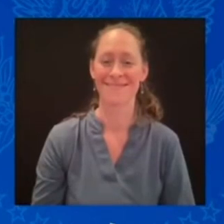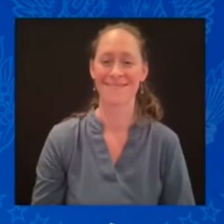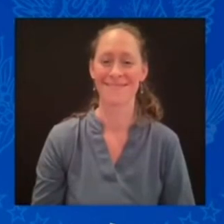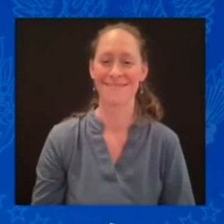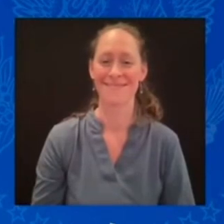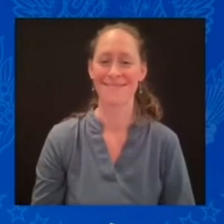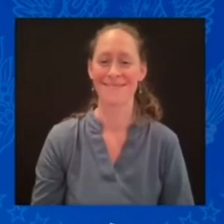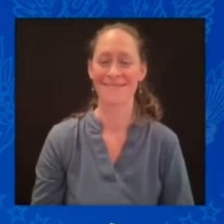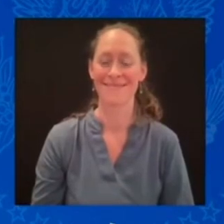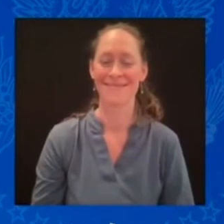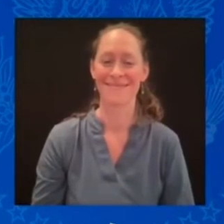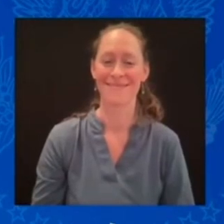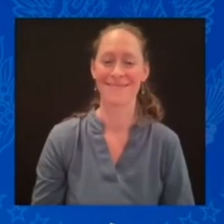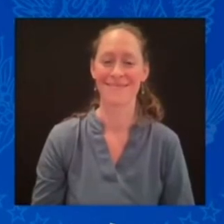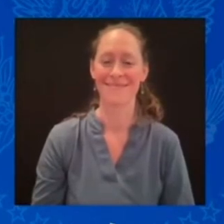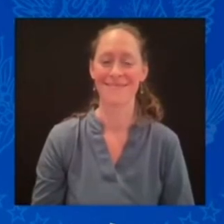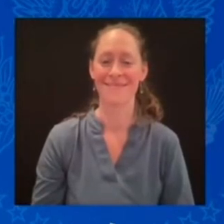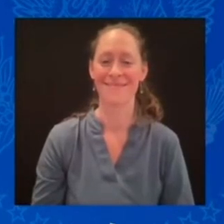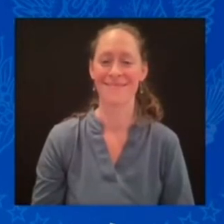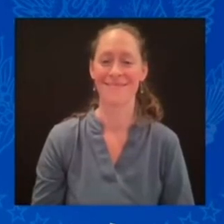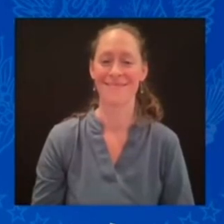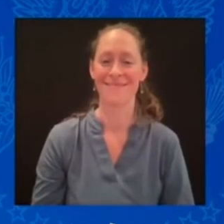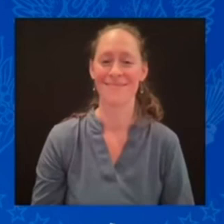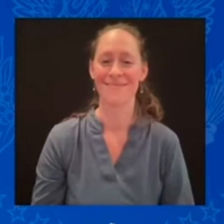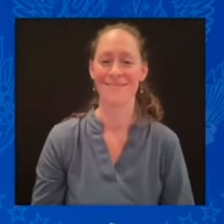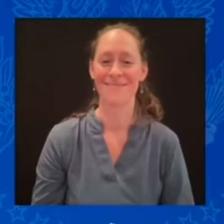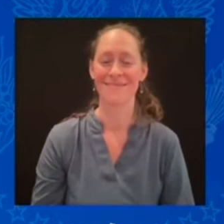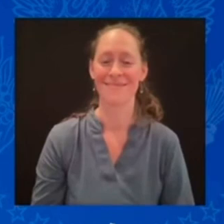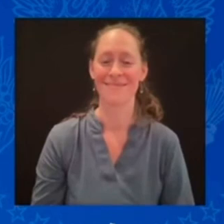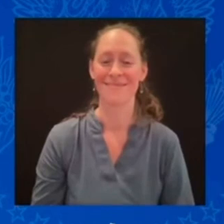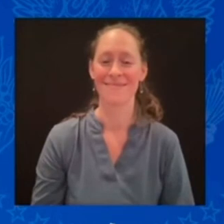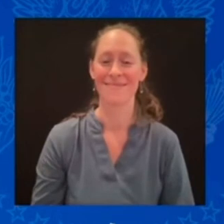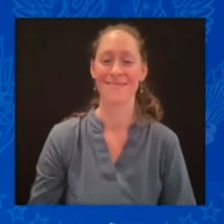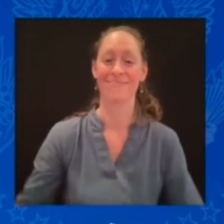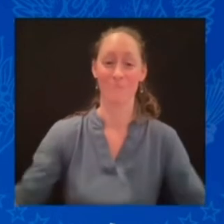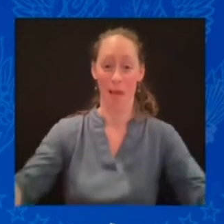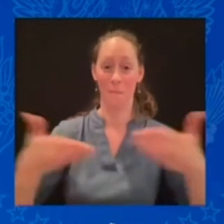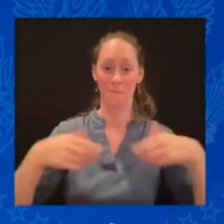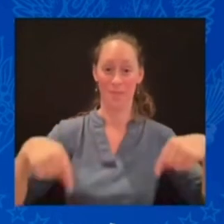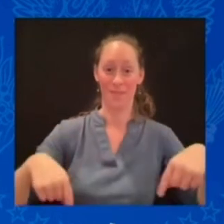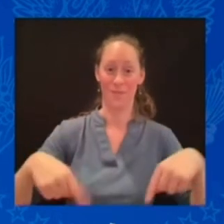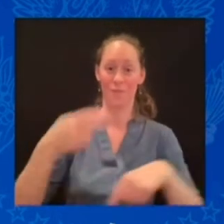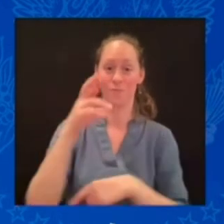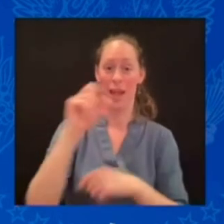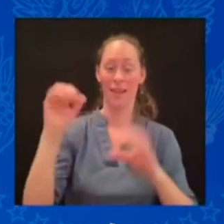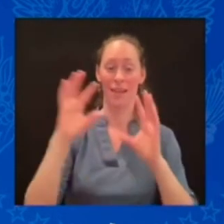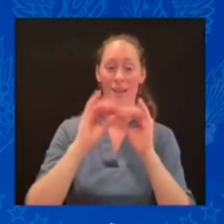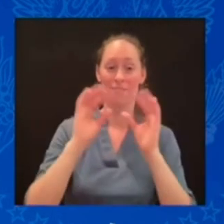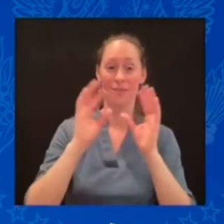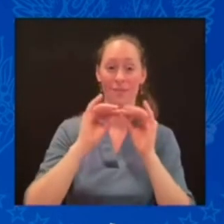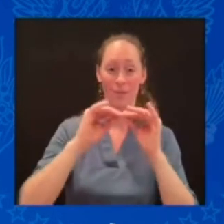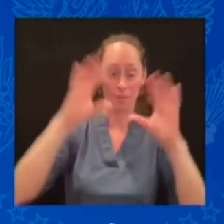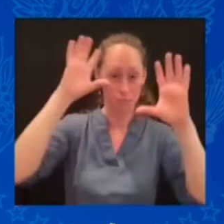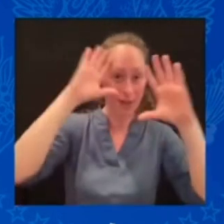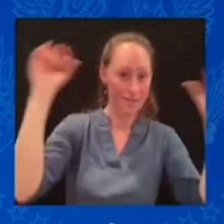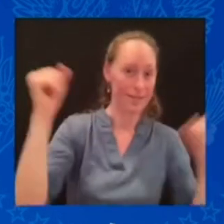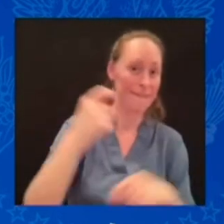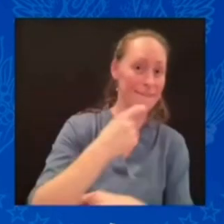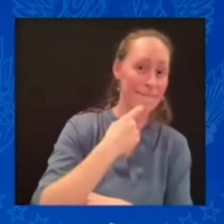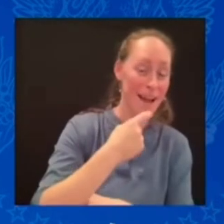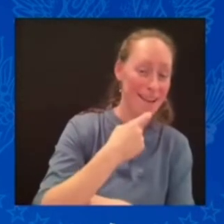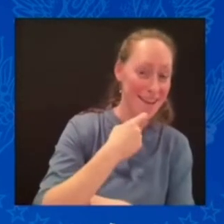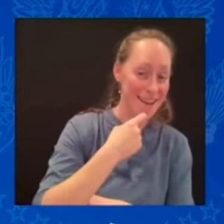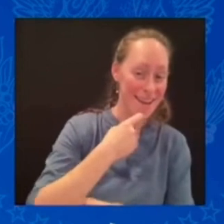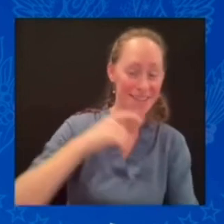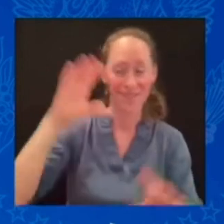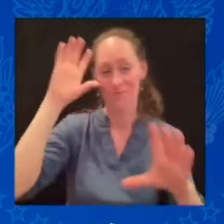Welcome to this joint press conference by President of the Republic of Finland Sauli Niinistö and President of the United States Joe Biden.